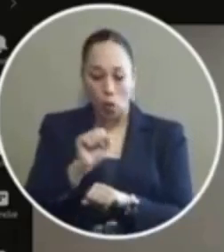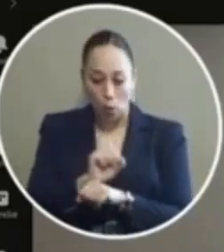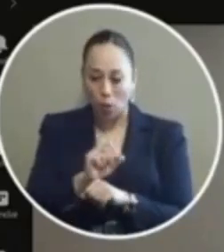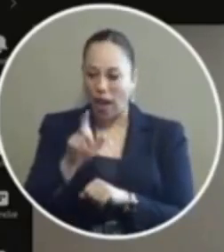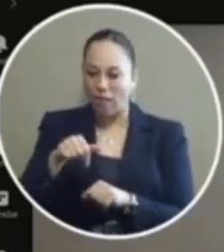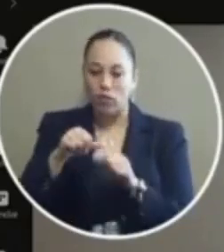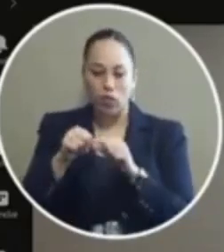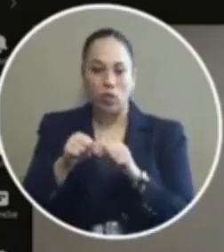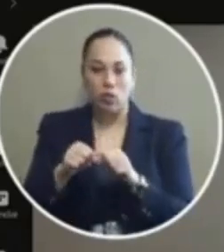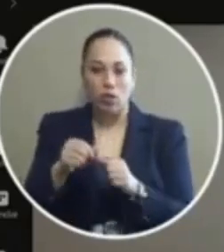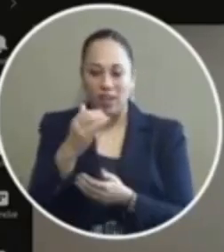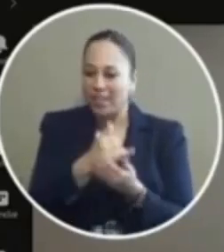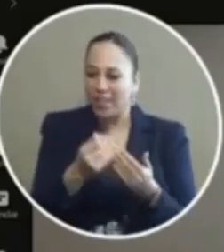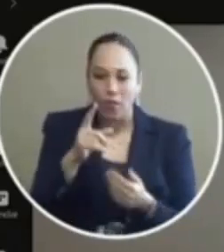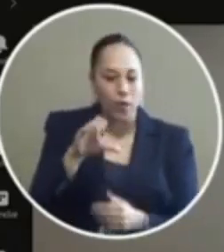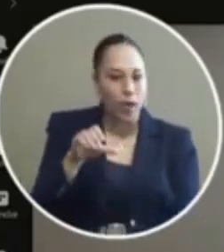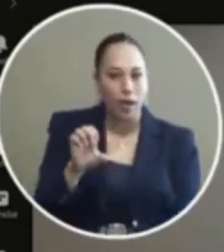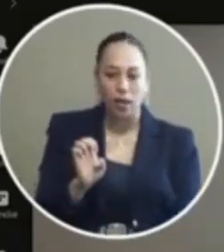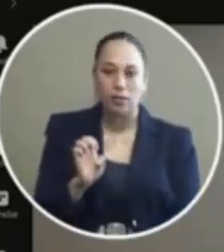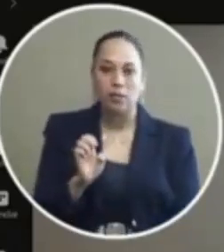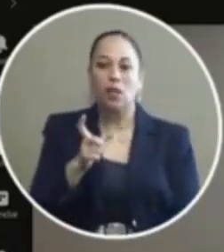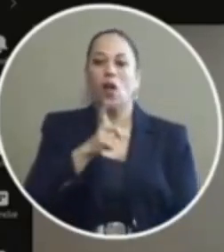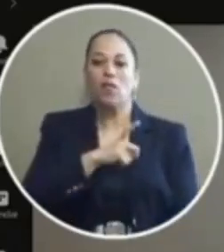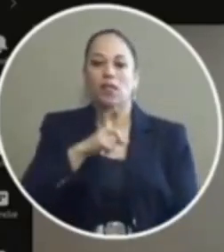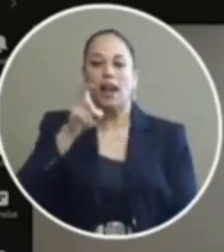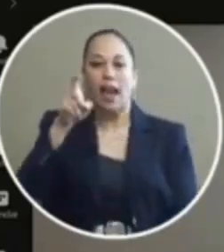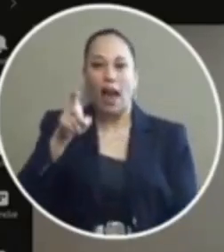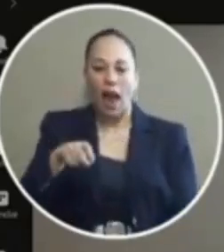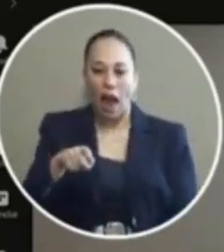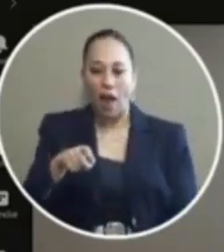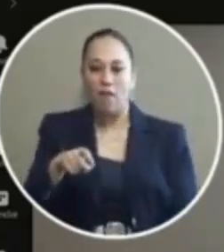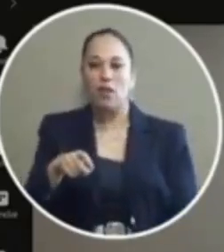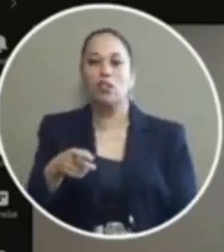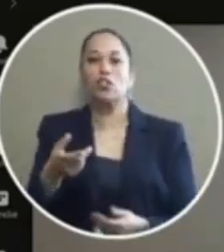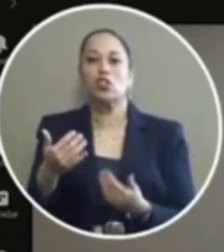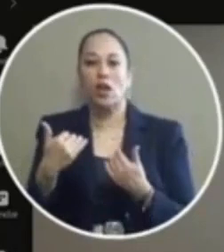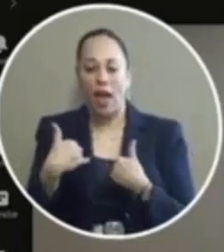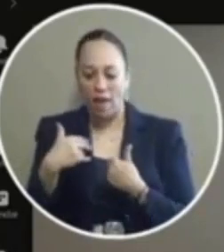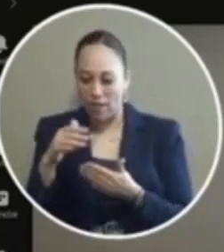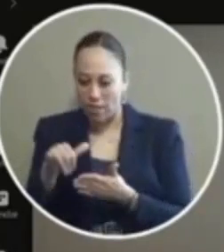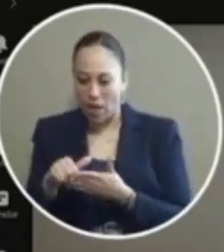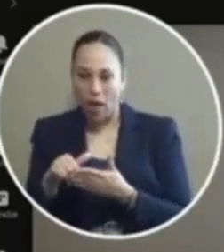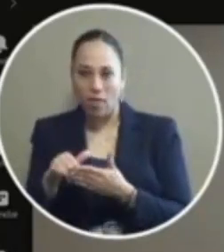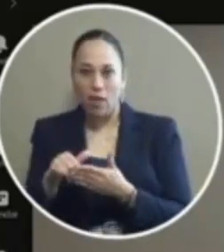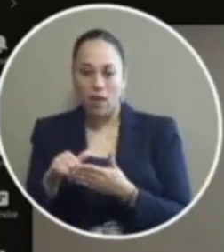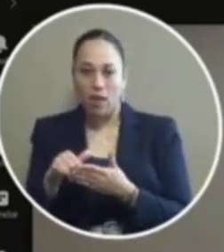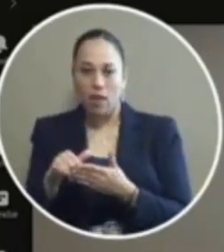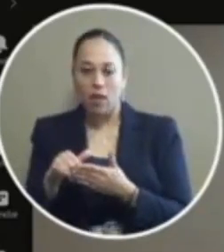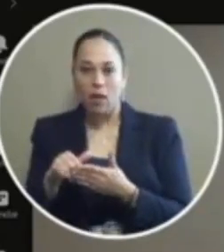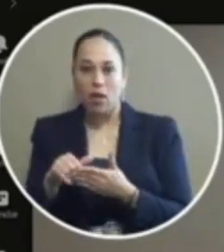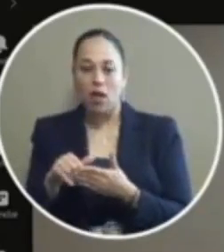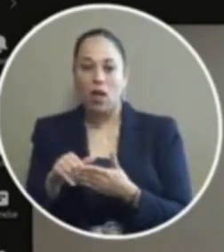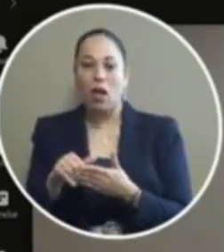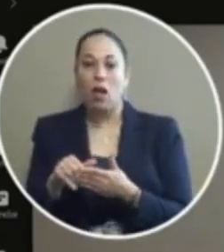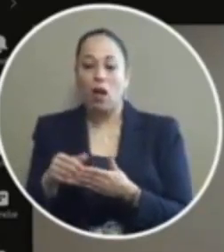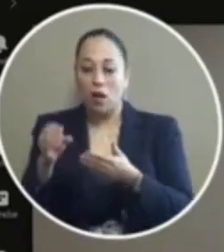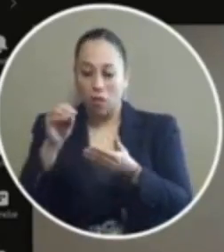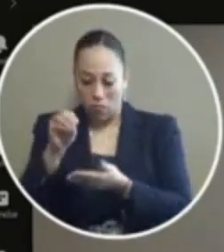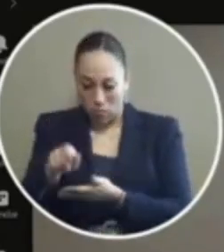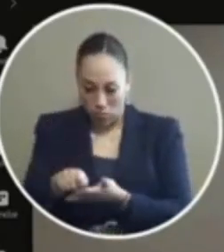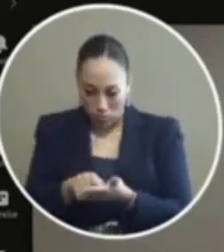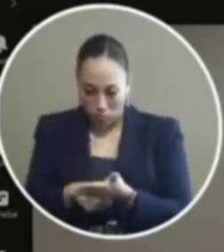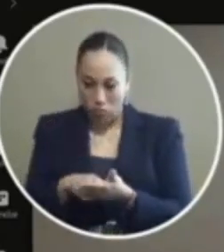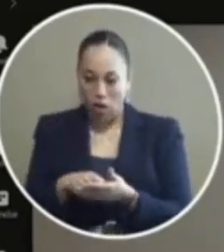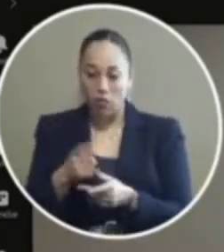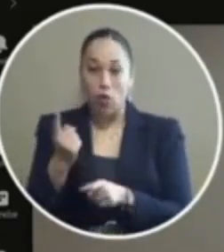continues as in every case the officer has to receive has to take the contraband he has to take that contraband and put it in the property